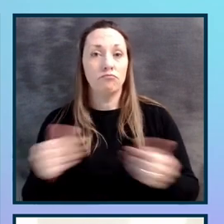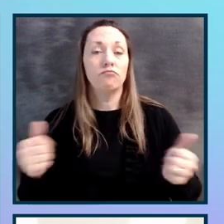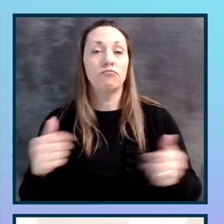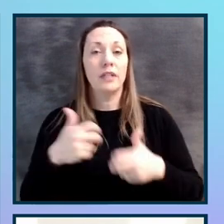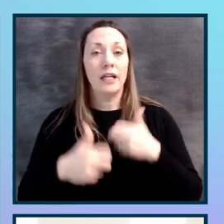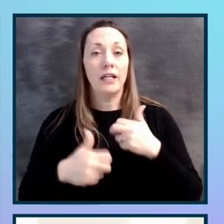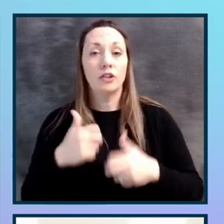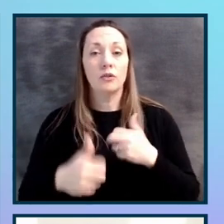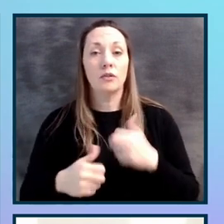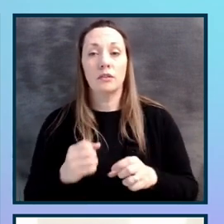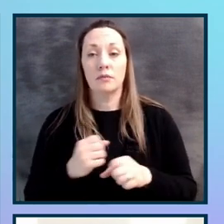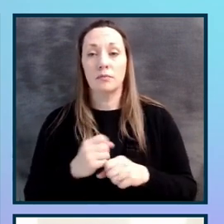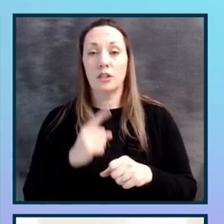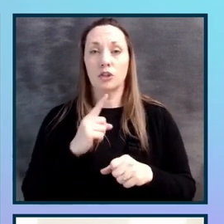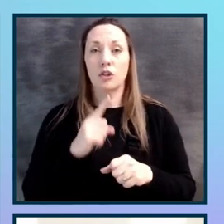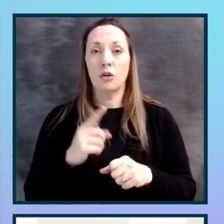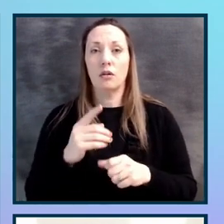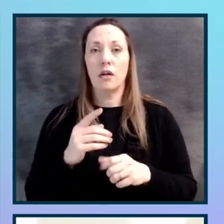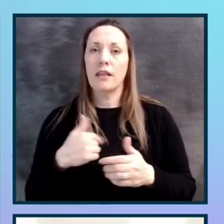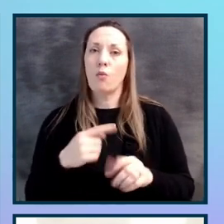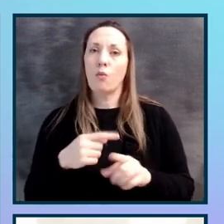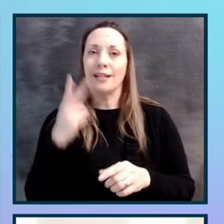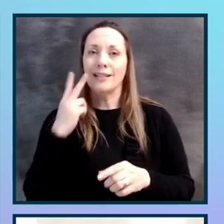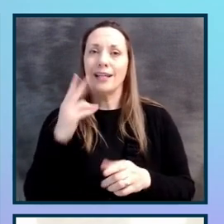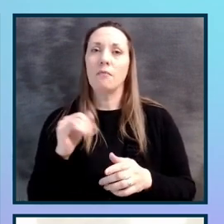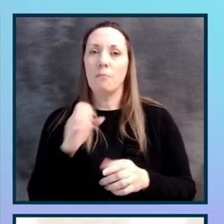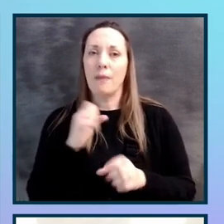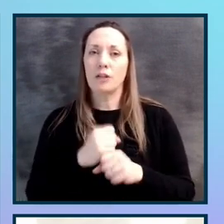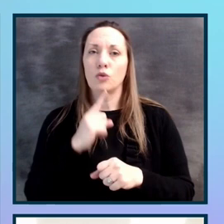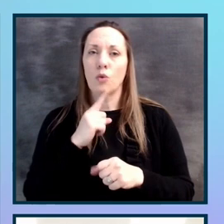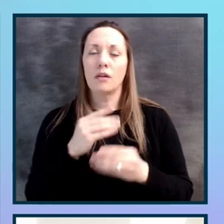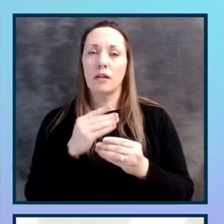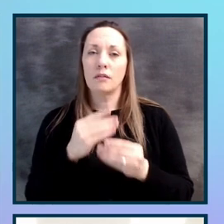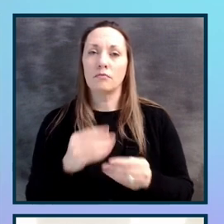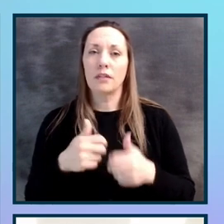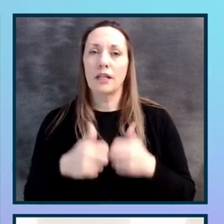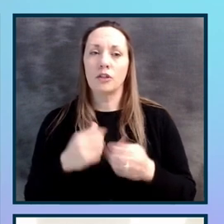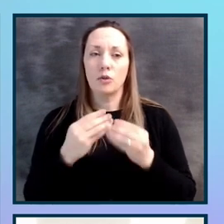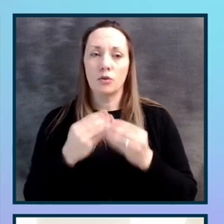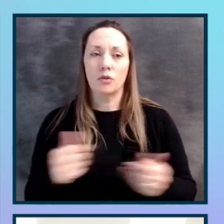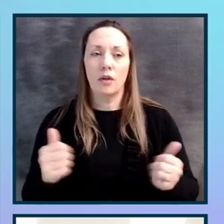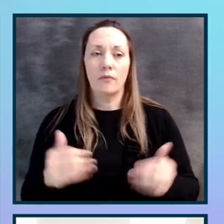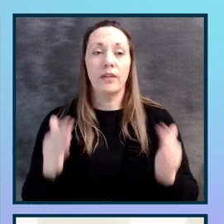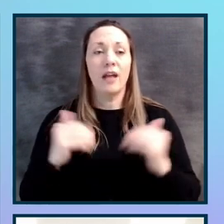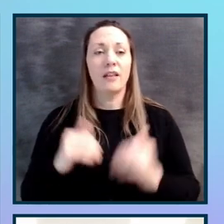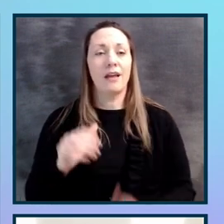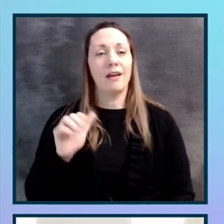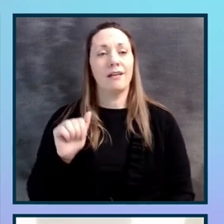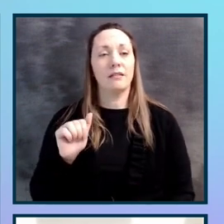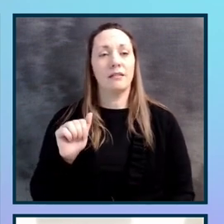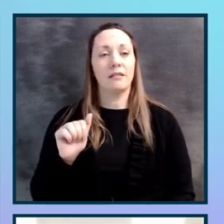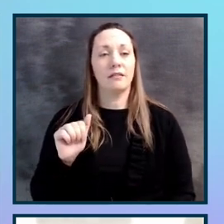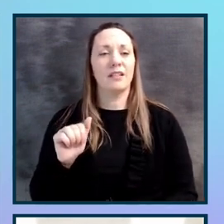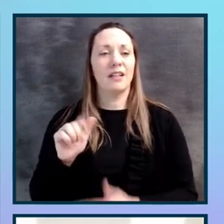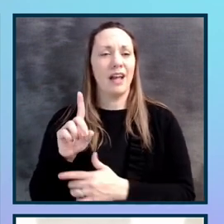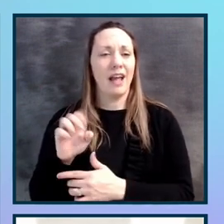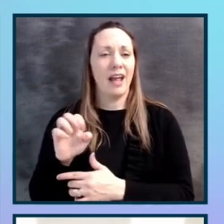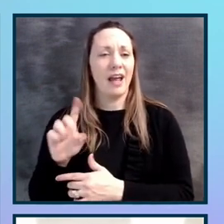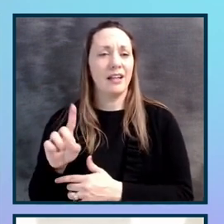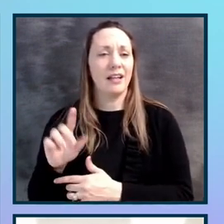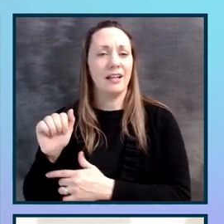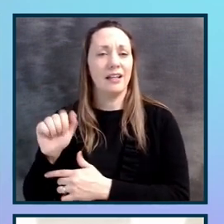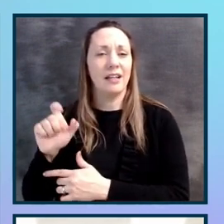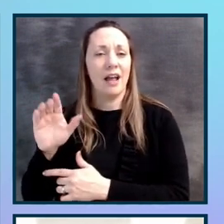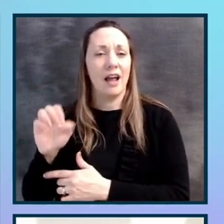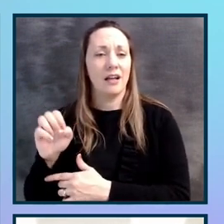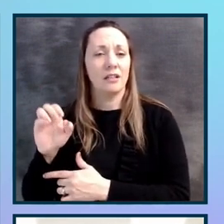our audit issues have been resolved. And adding automated checks obviously means that we are covering approximately, I think it's 30% of our